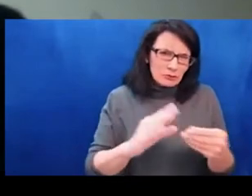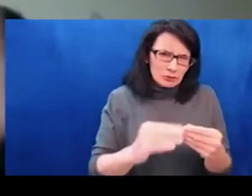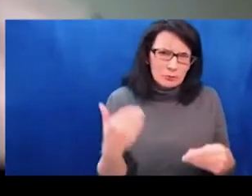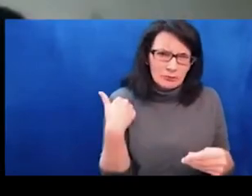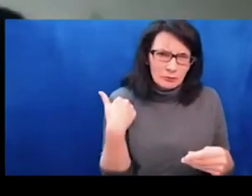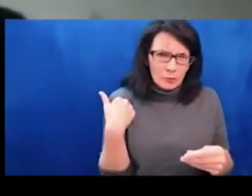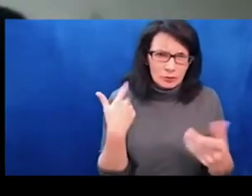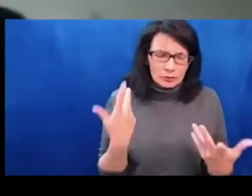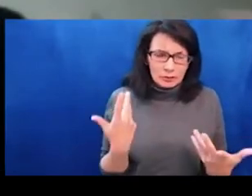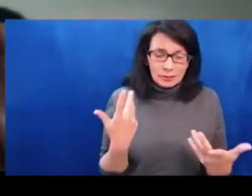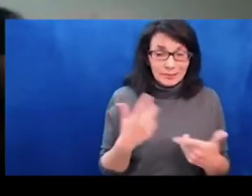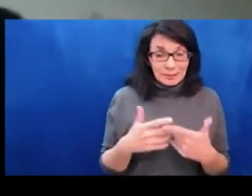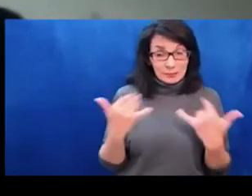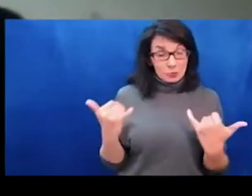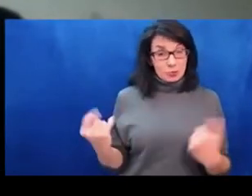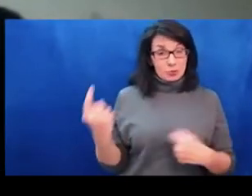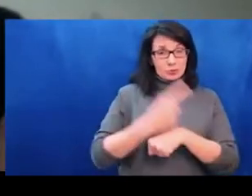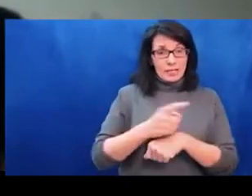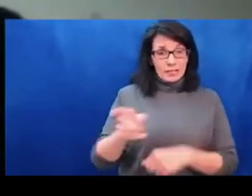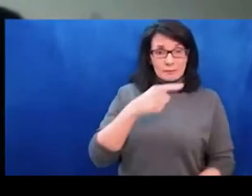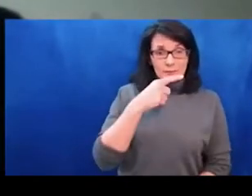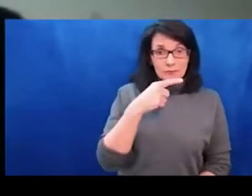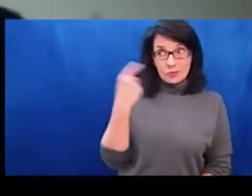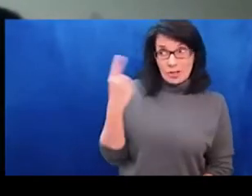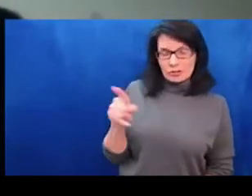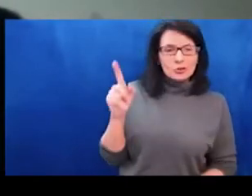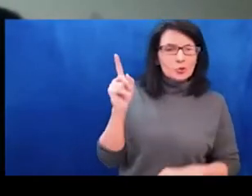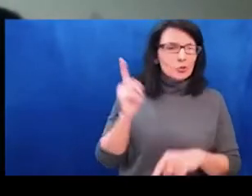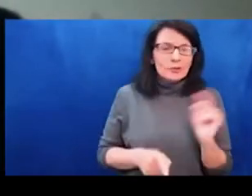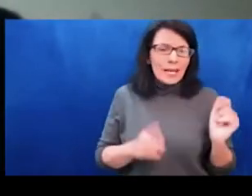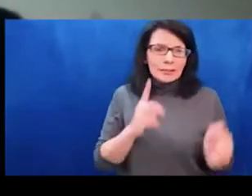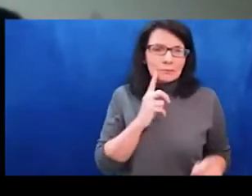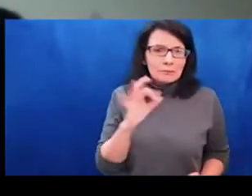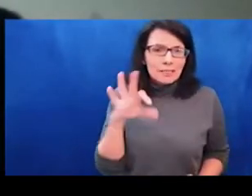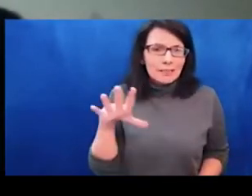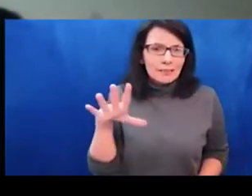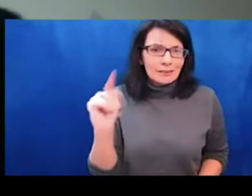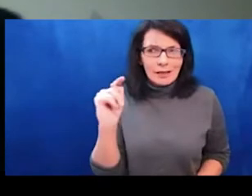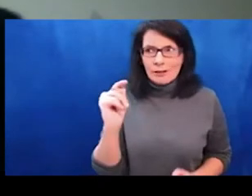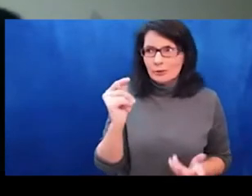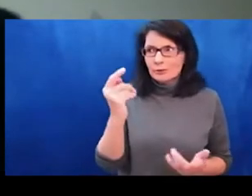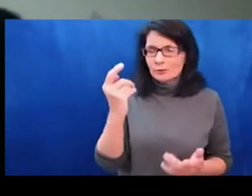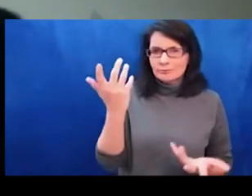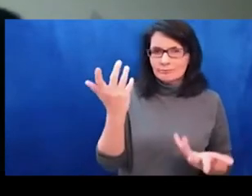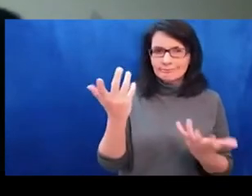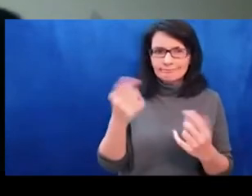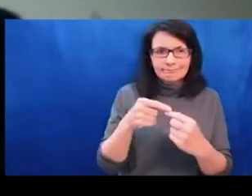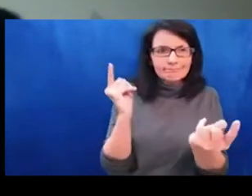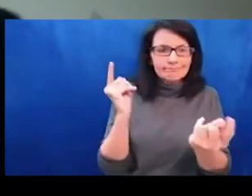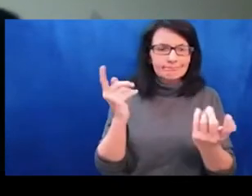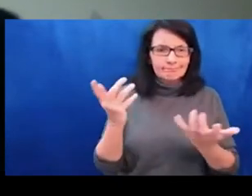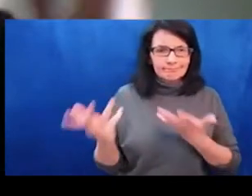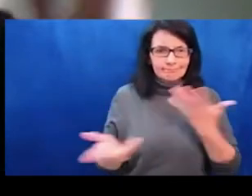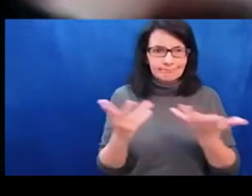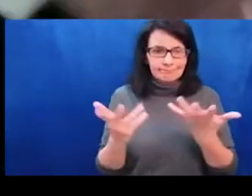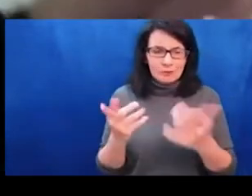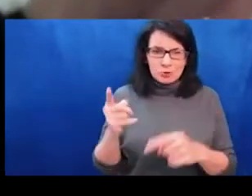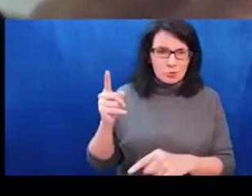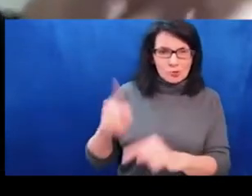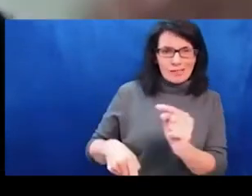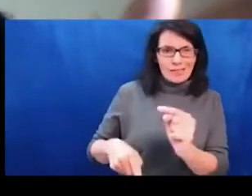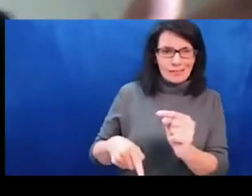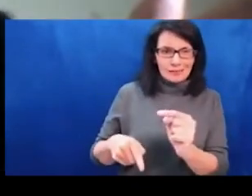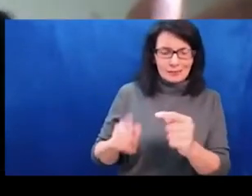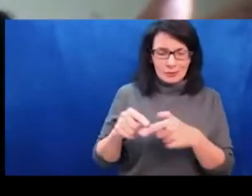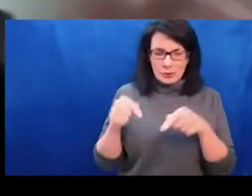there are ways that you can find a bond with someone in peacetime that in war, either you're for